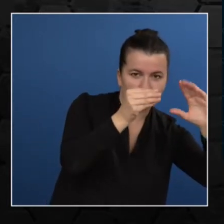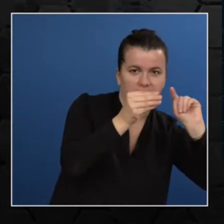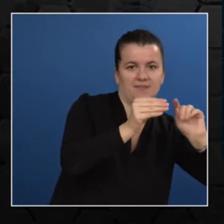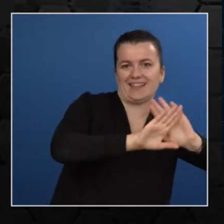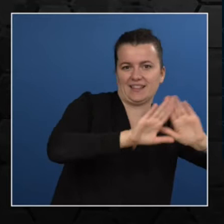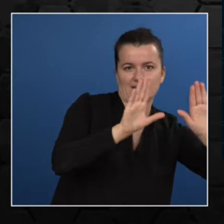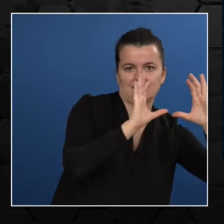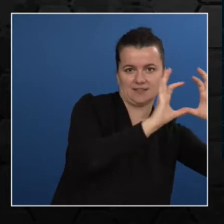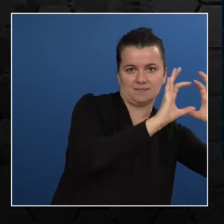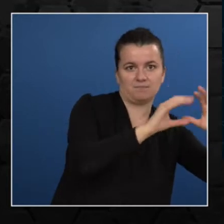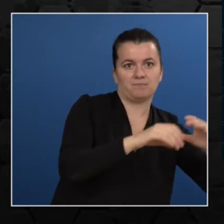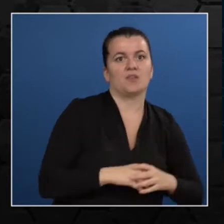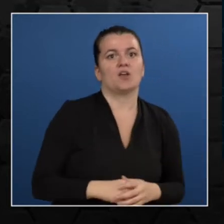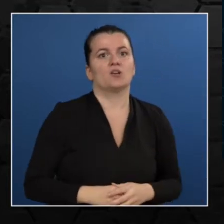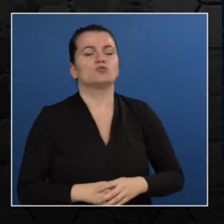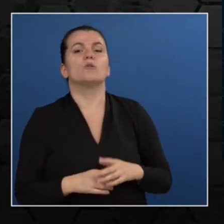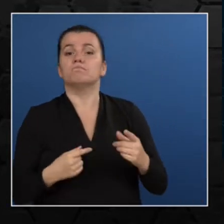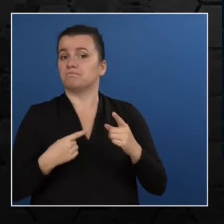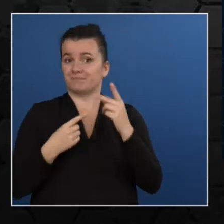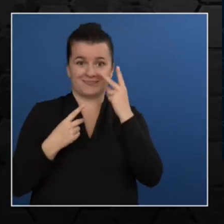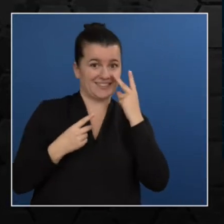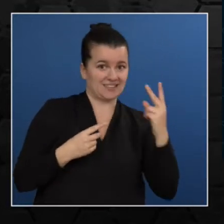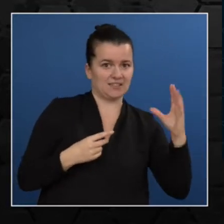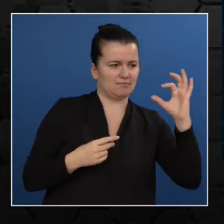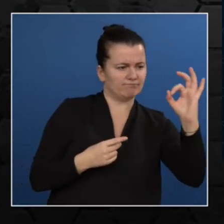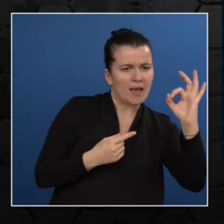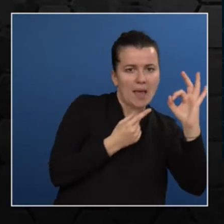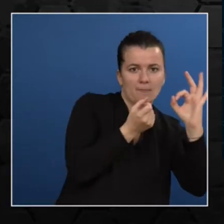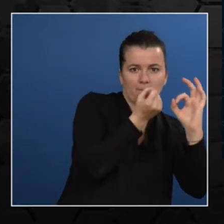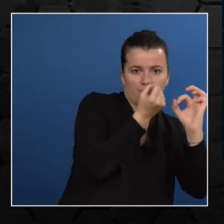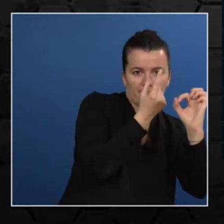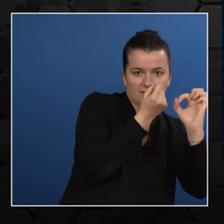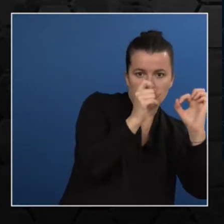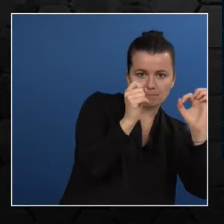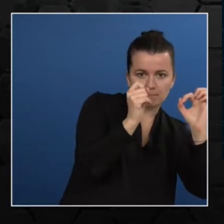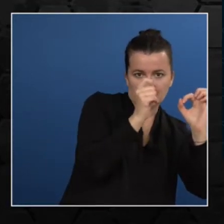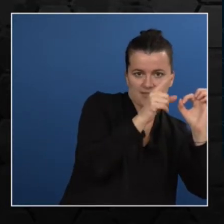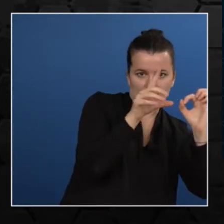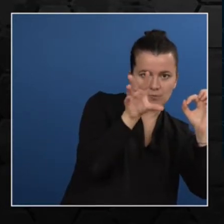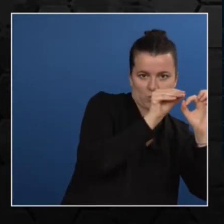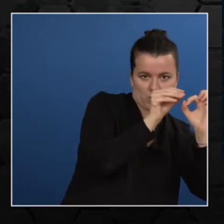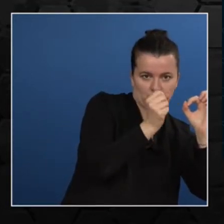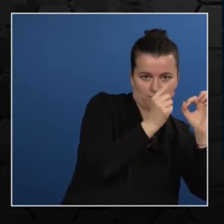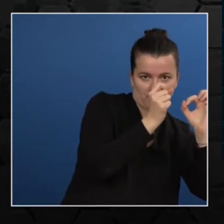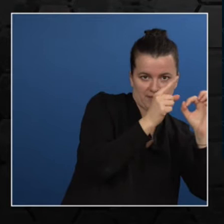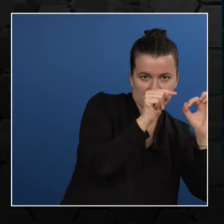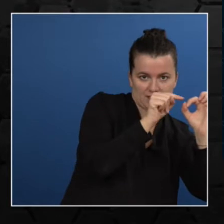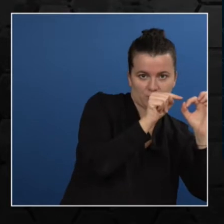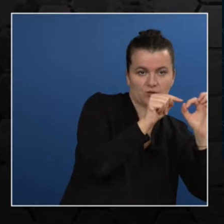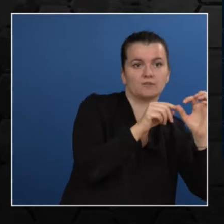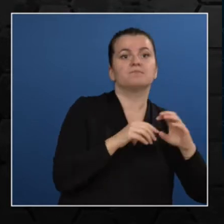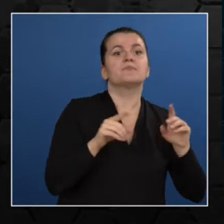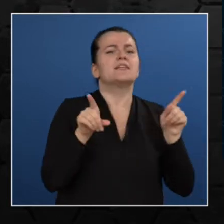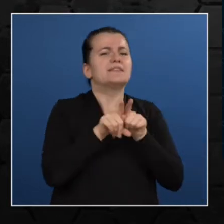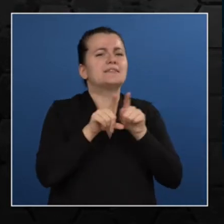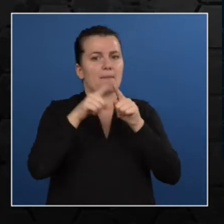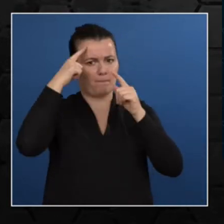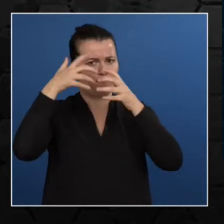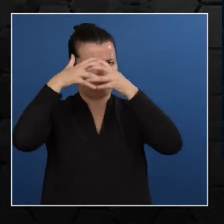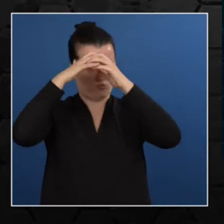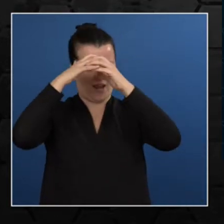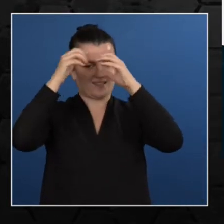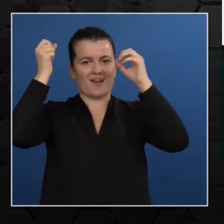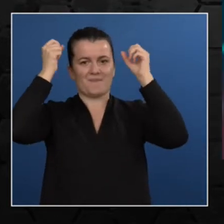a perceptron mimicking a neuron in the brain. So perceptron is like a decision function.